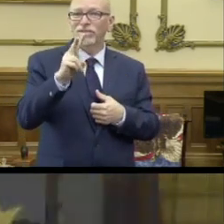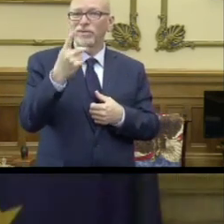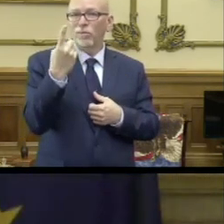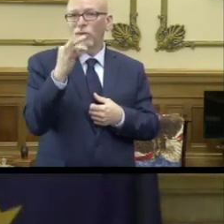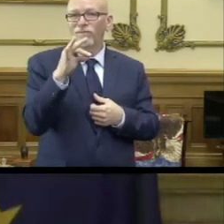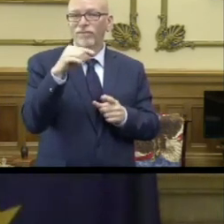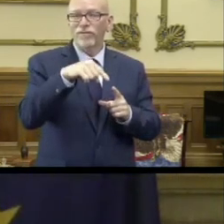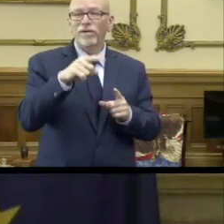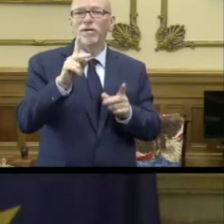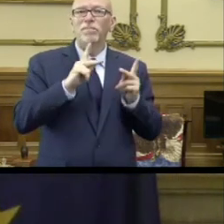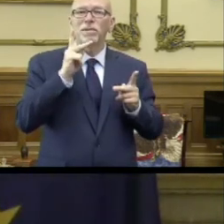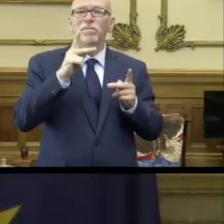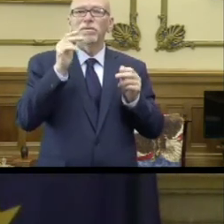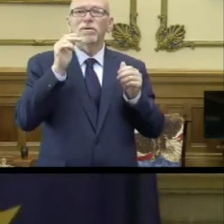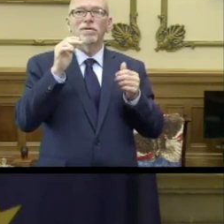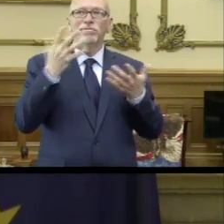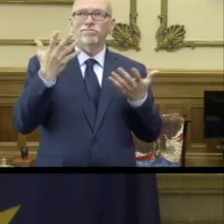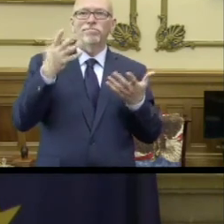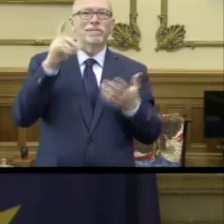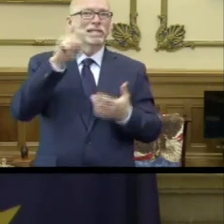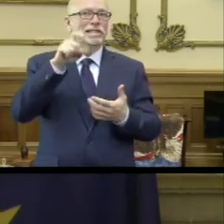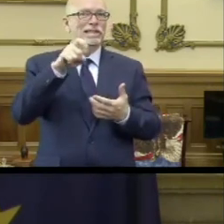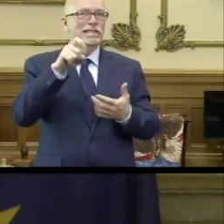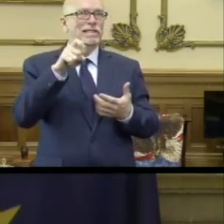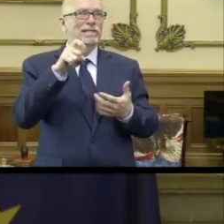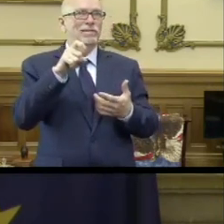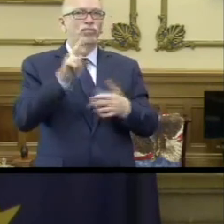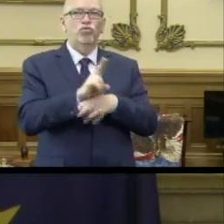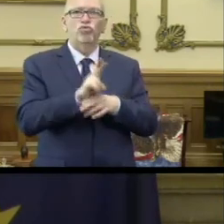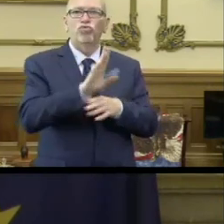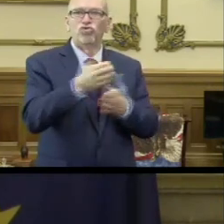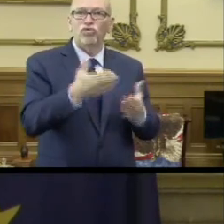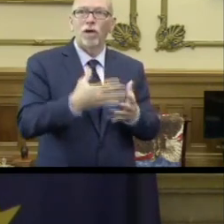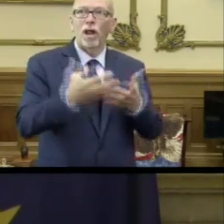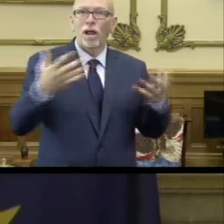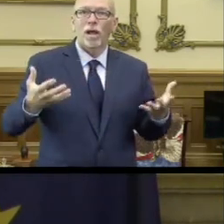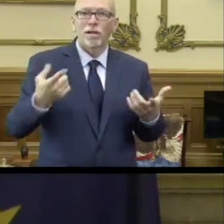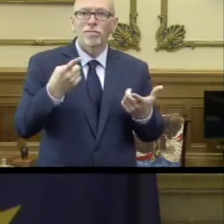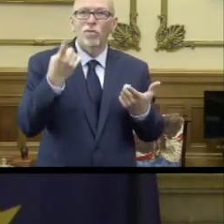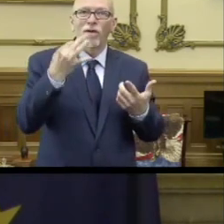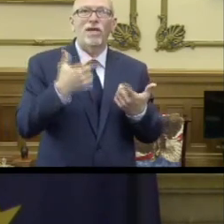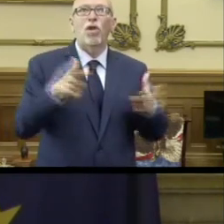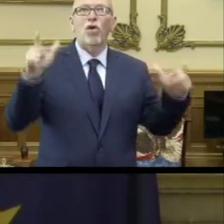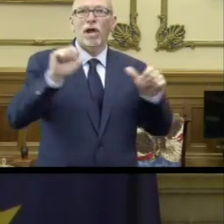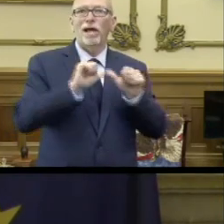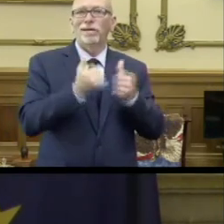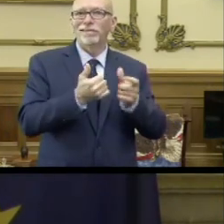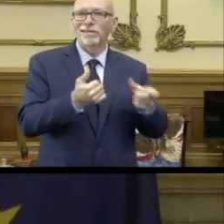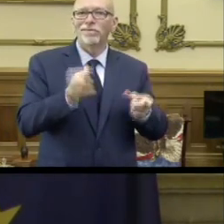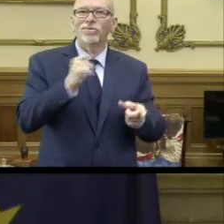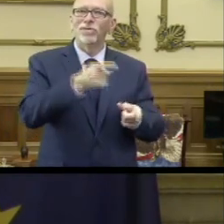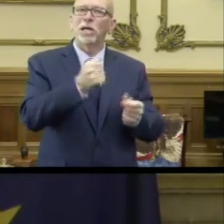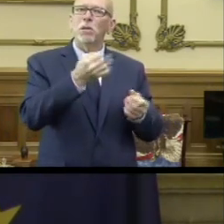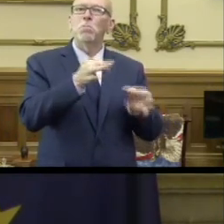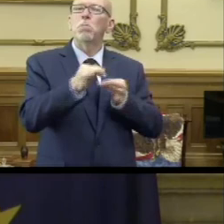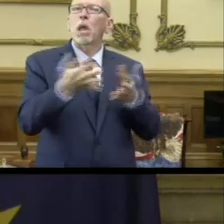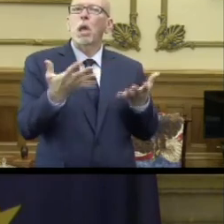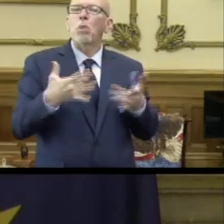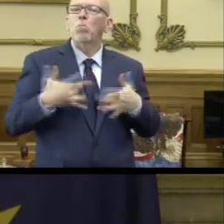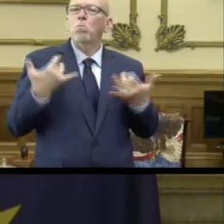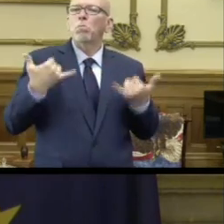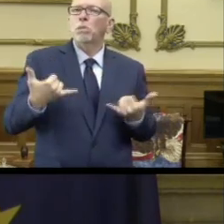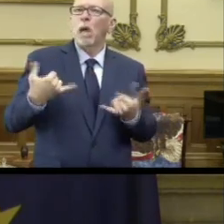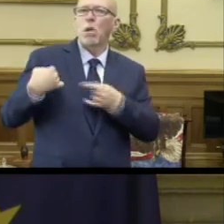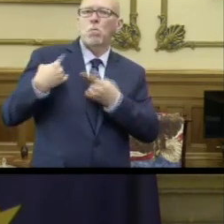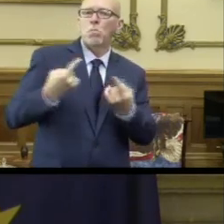is one where Hoosiers intersect with more than a lot of our large agencies even. But you want to talk about where we are today and how you